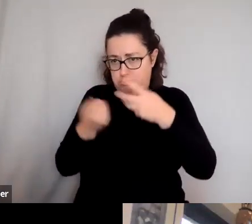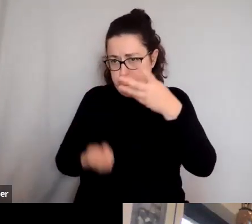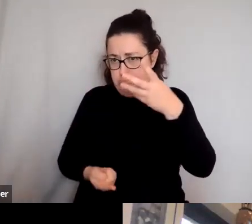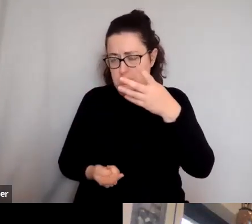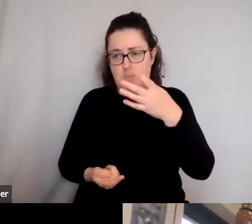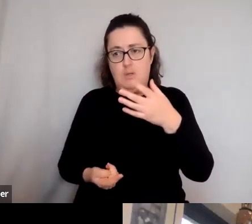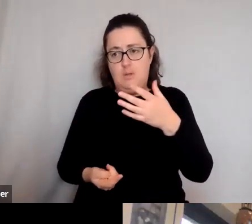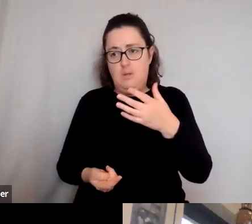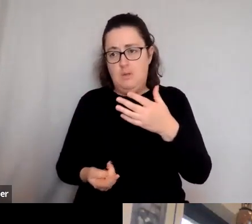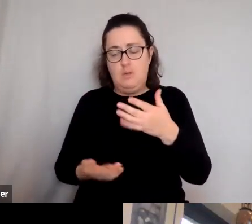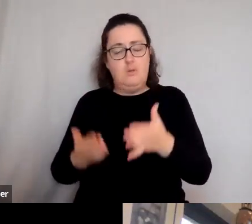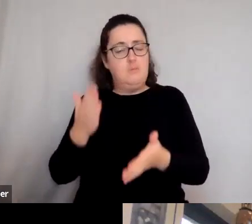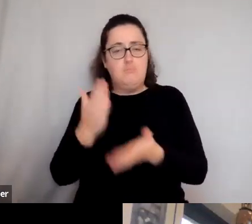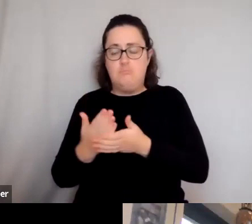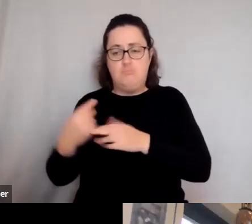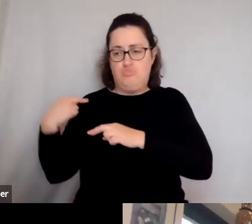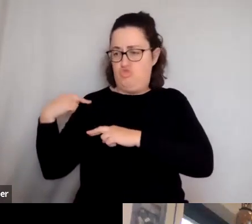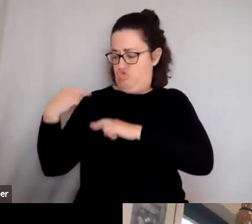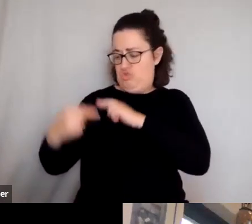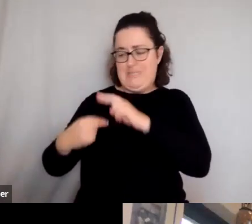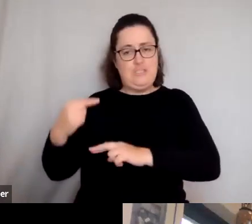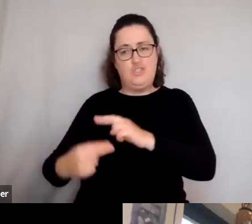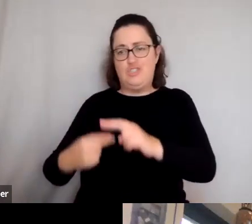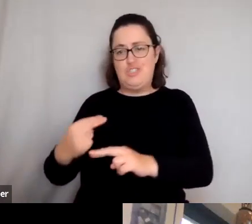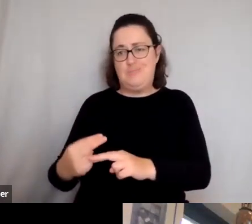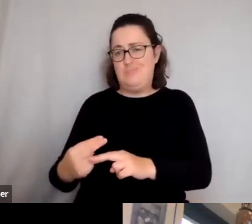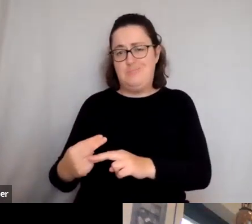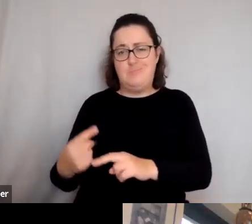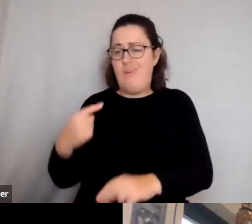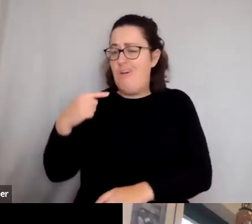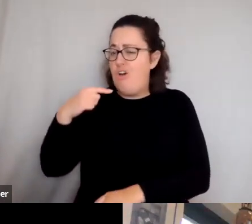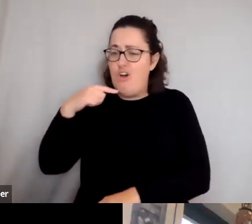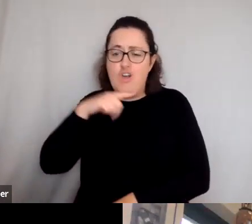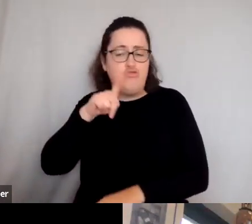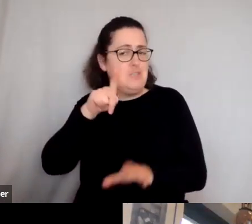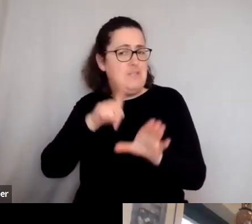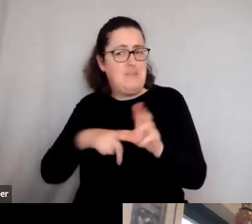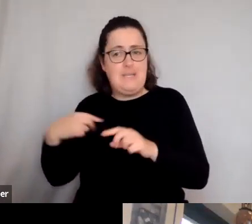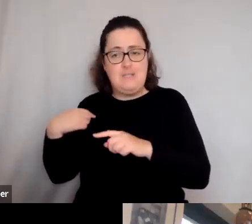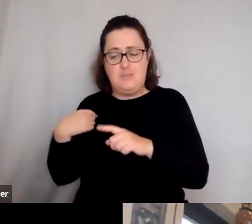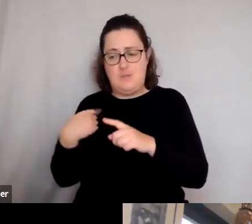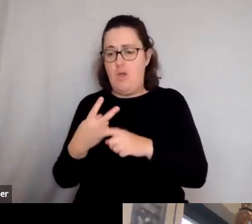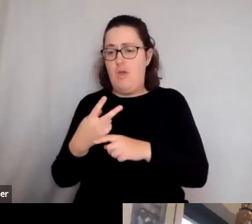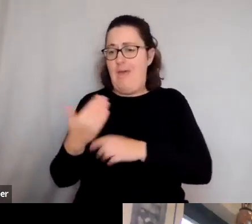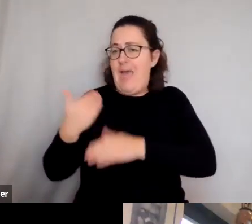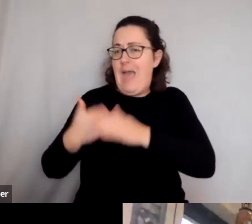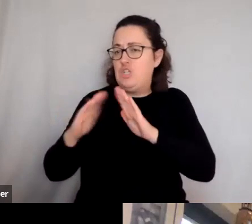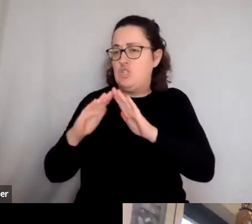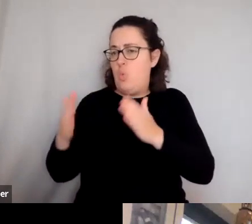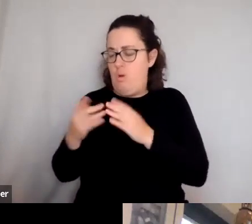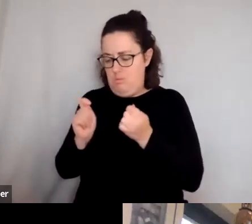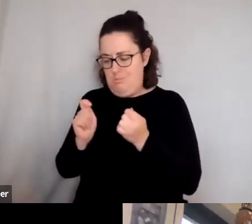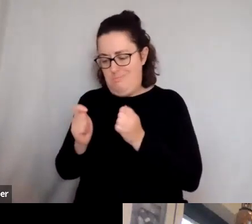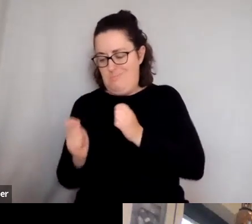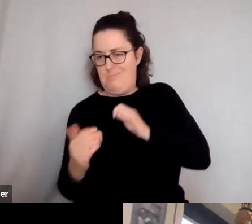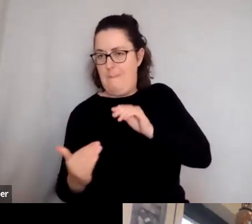it's part of a long tradition that's been going on for hundreds and hundreds of years of kind of reworking the ancient world for ourselves,